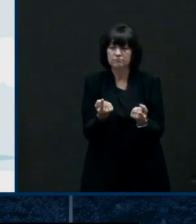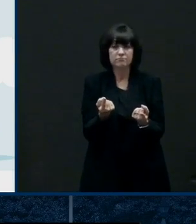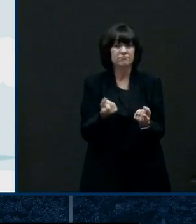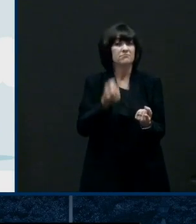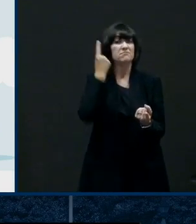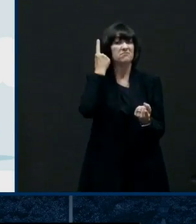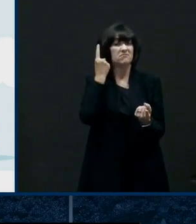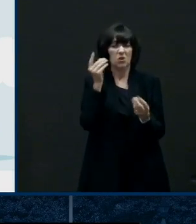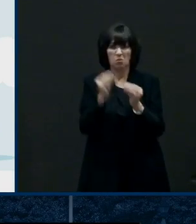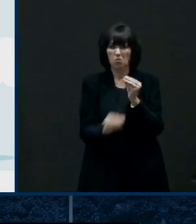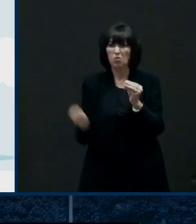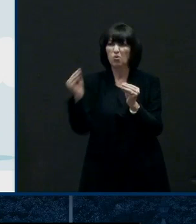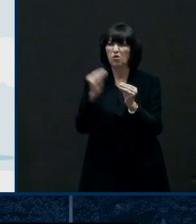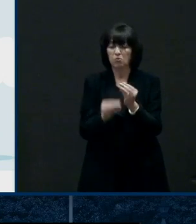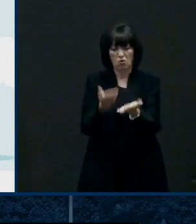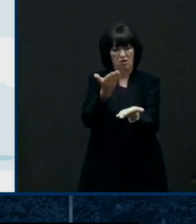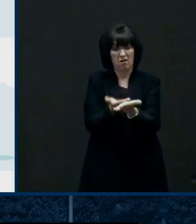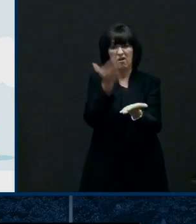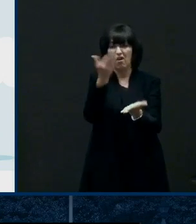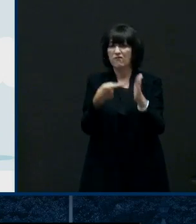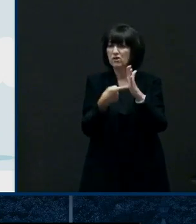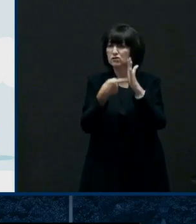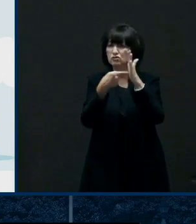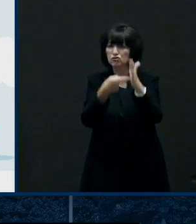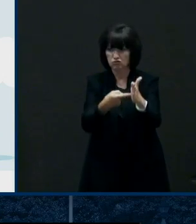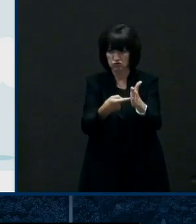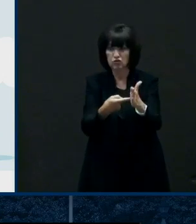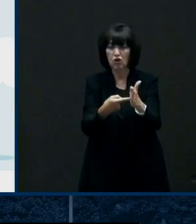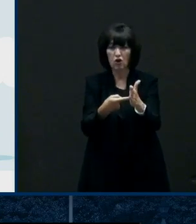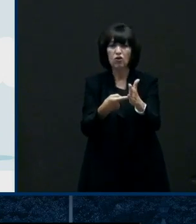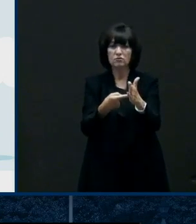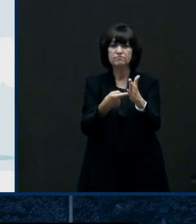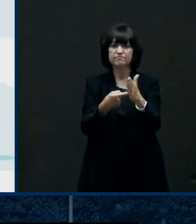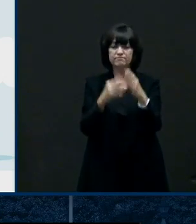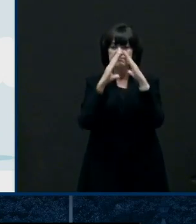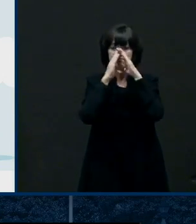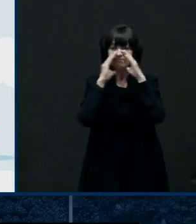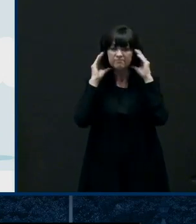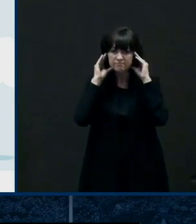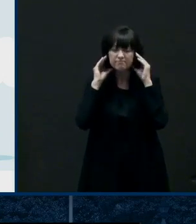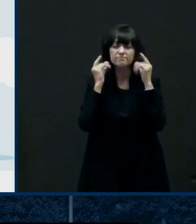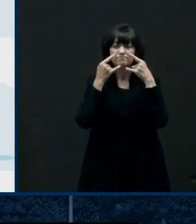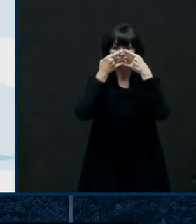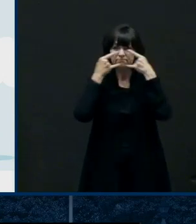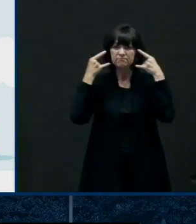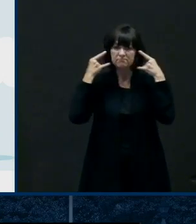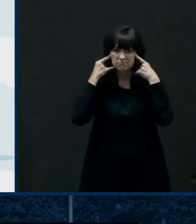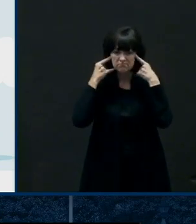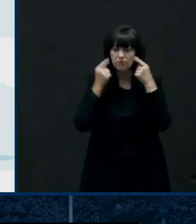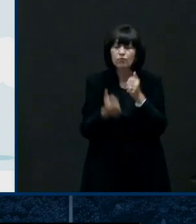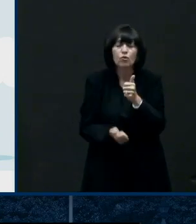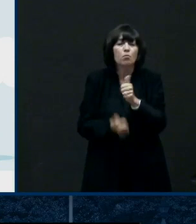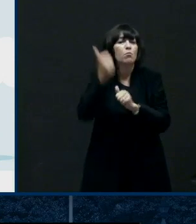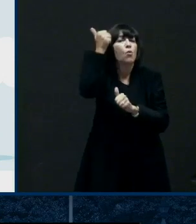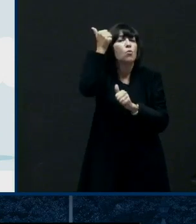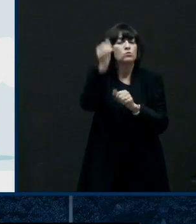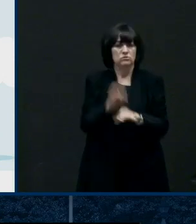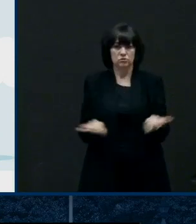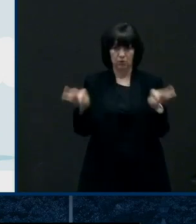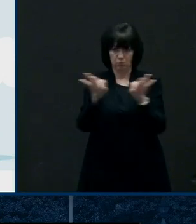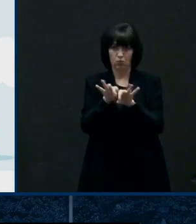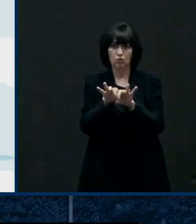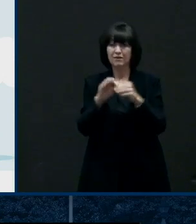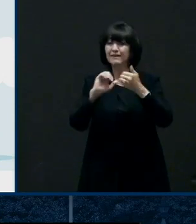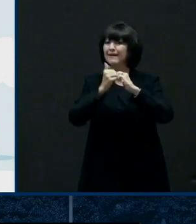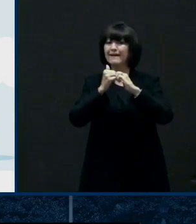that says wearing a face covering wearing a mask is the most important thing we can do to prevent the